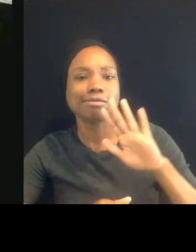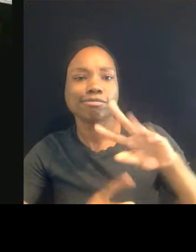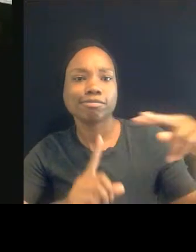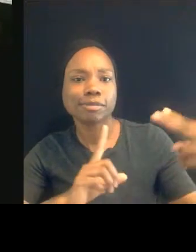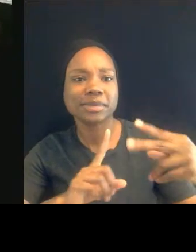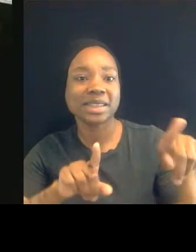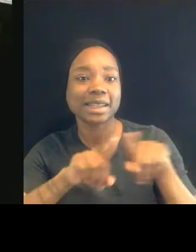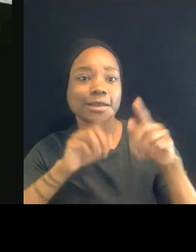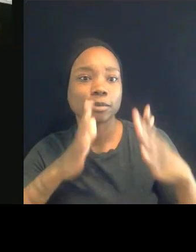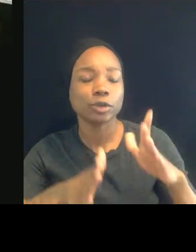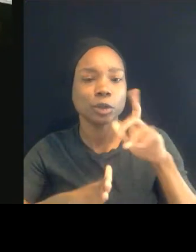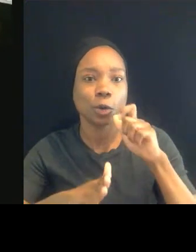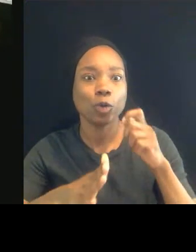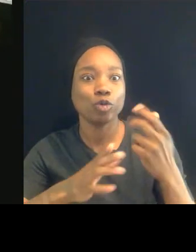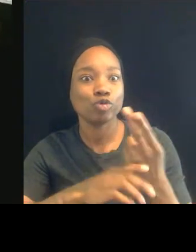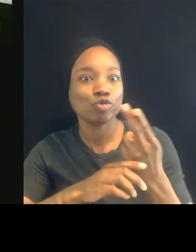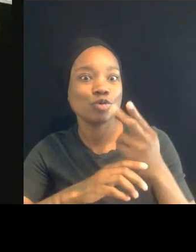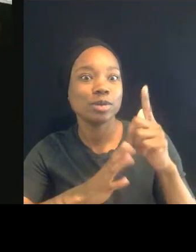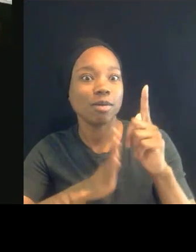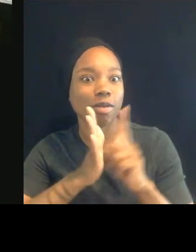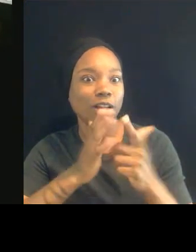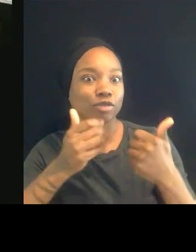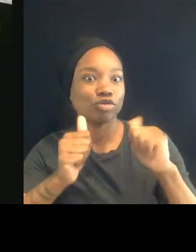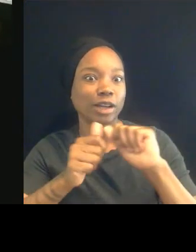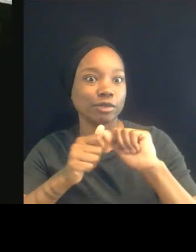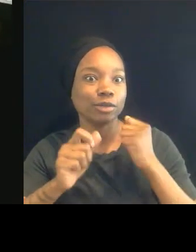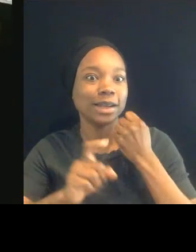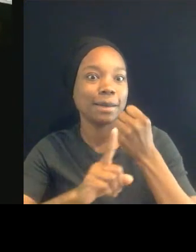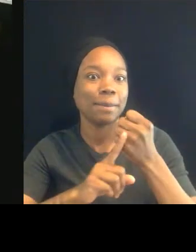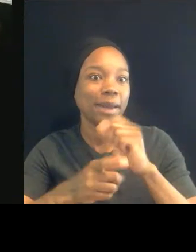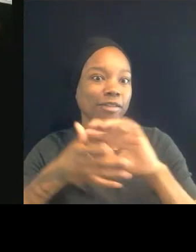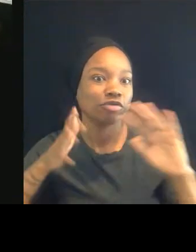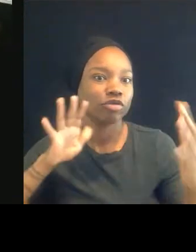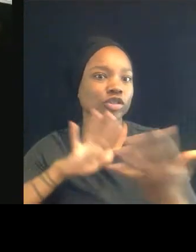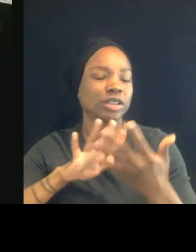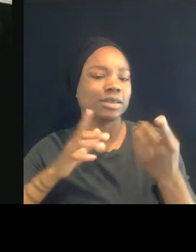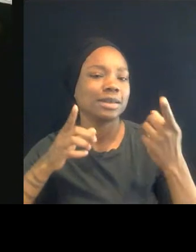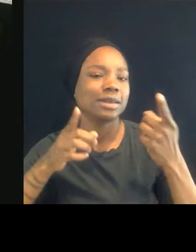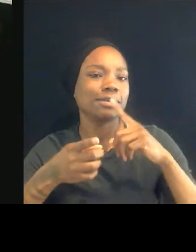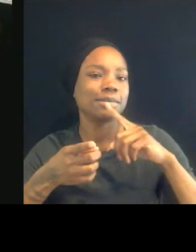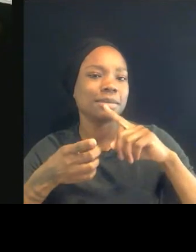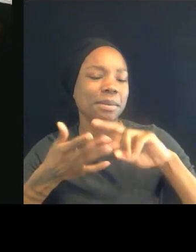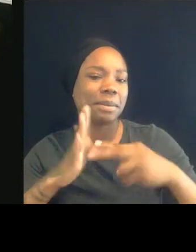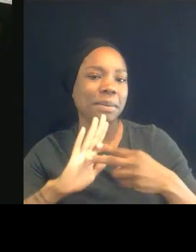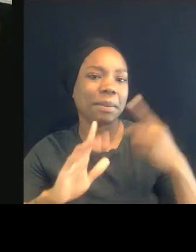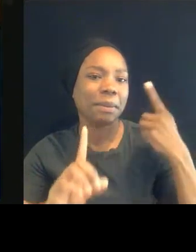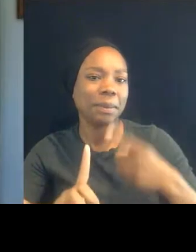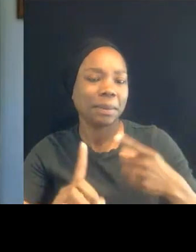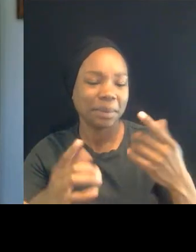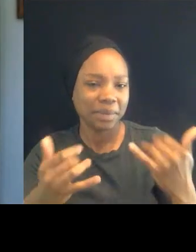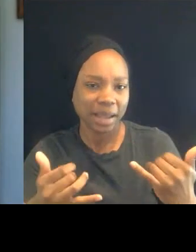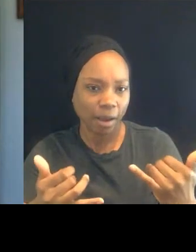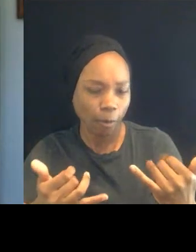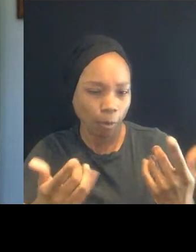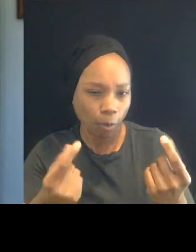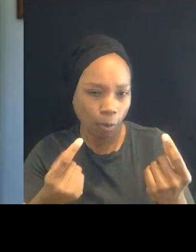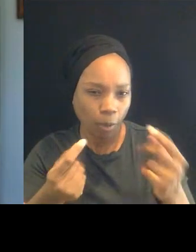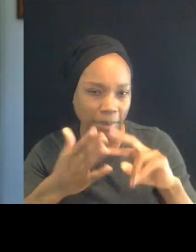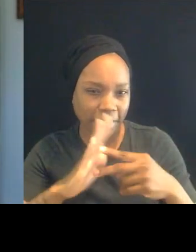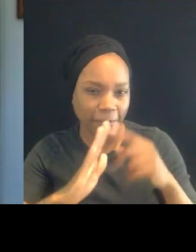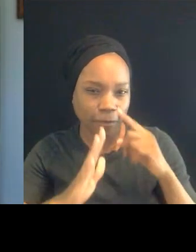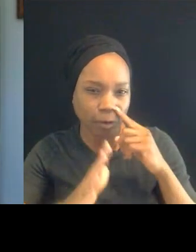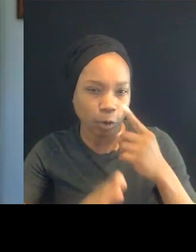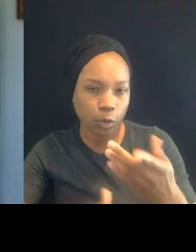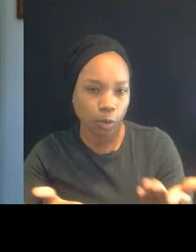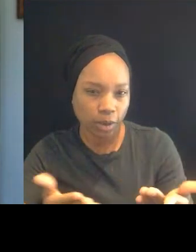So, you know, thank you for having me here, and it's a real privilege to be in conversation with you all. To me, I think this moment